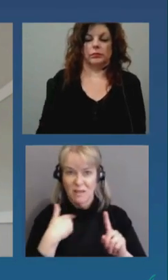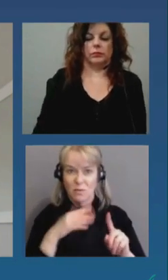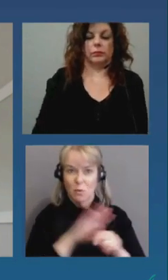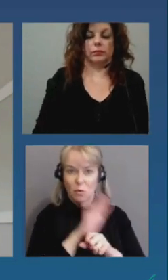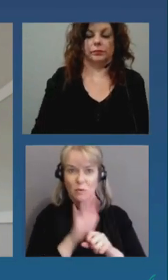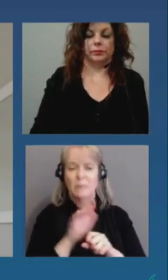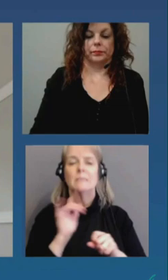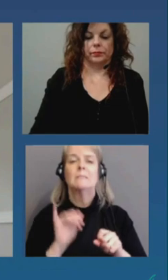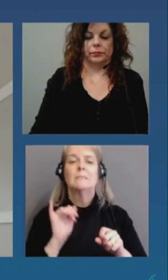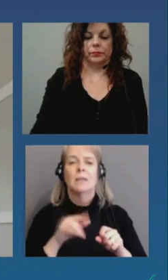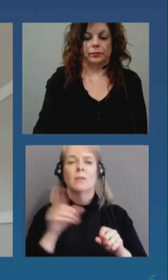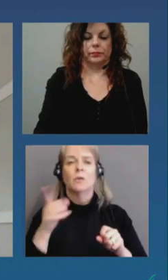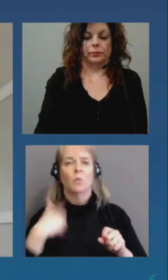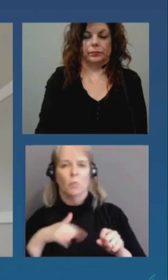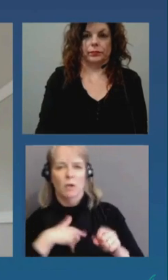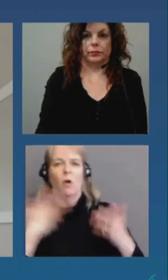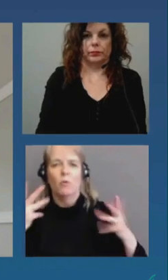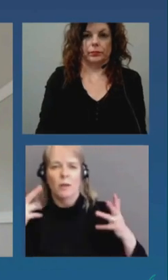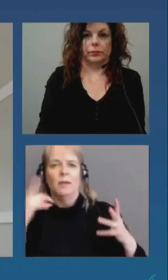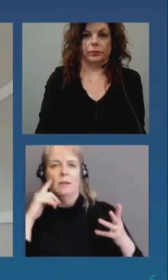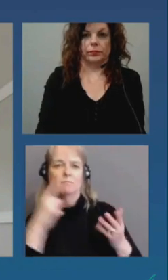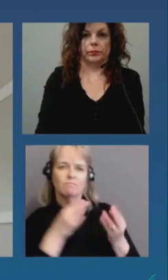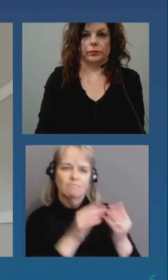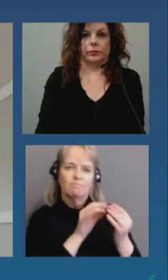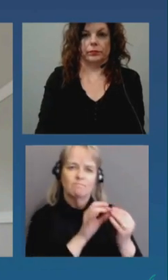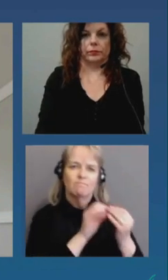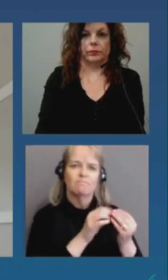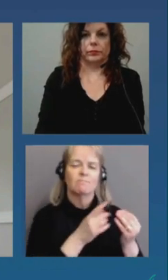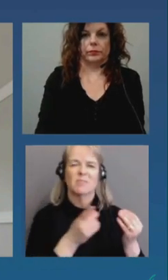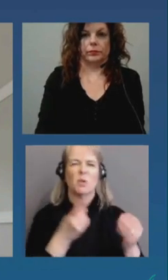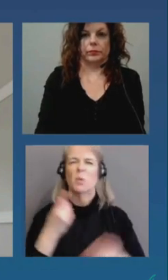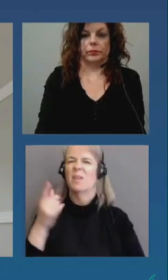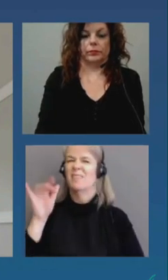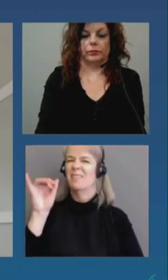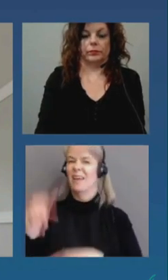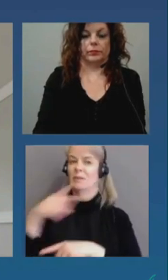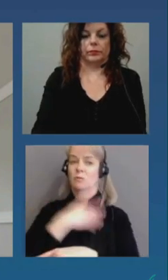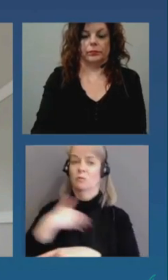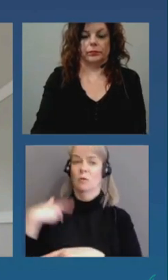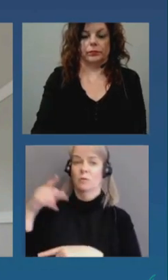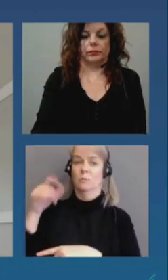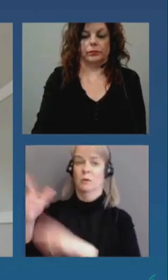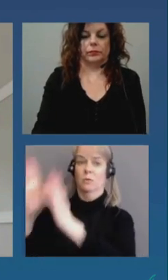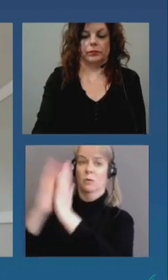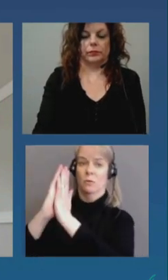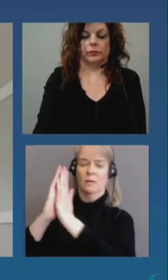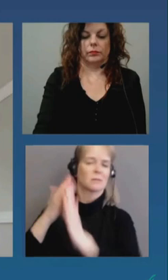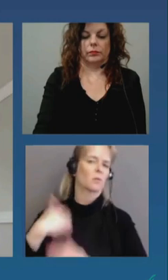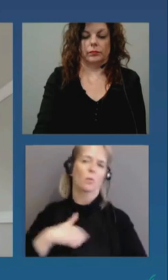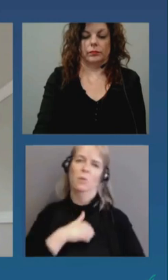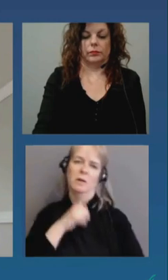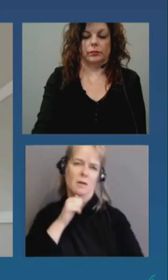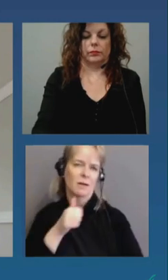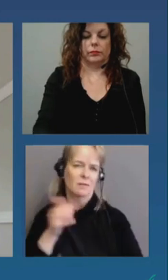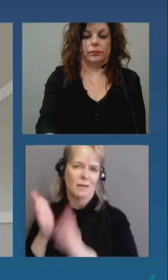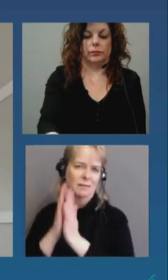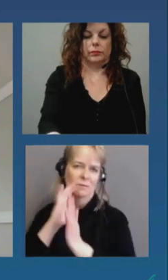that's something that i don't think is needed here at this point and we'll continue to review our data all